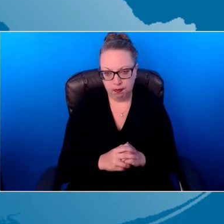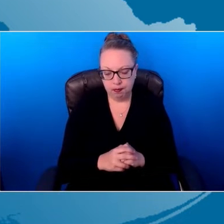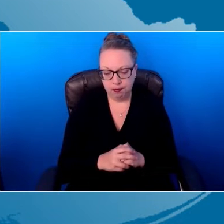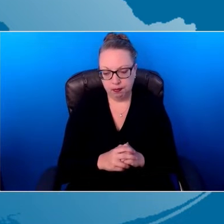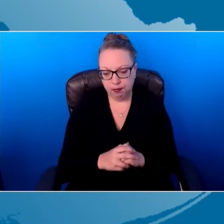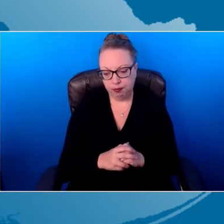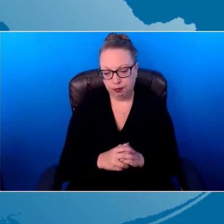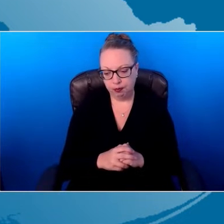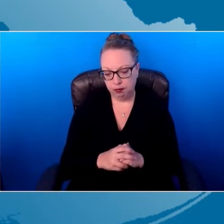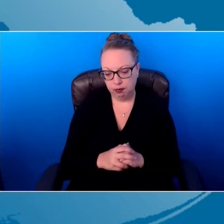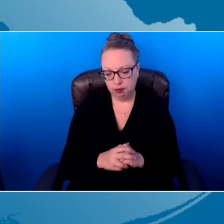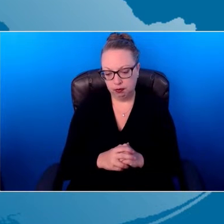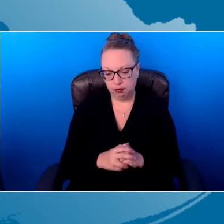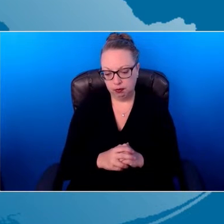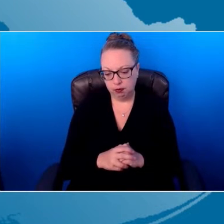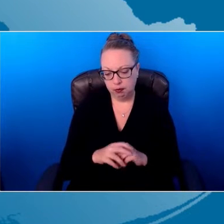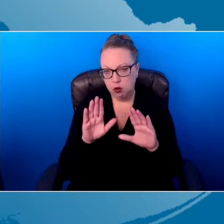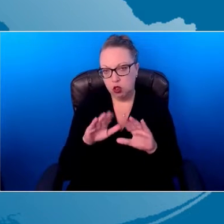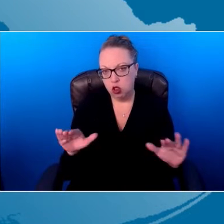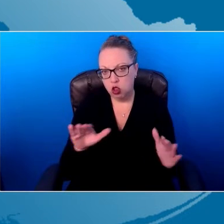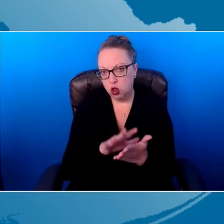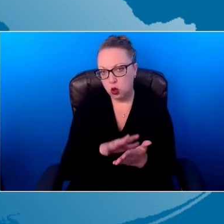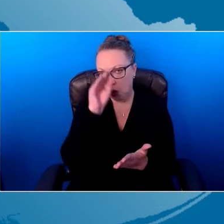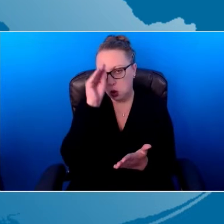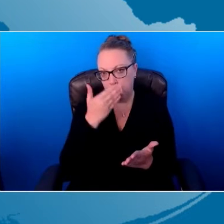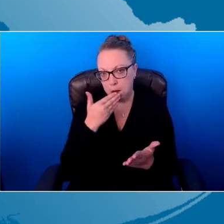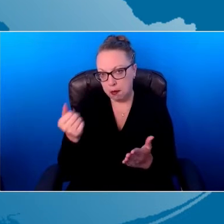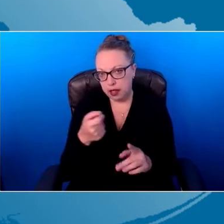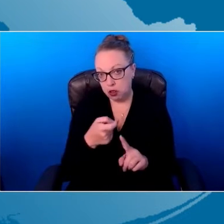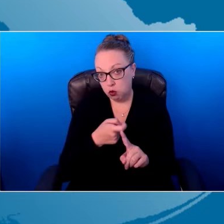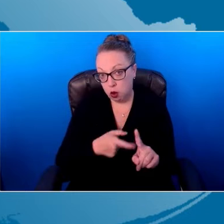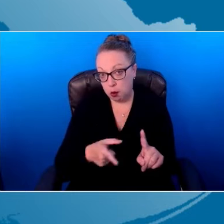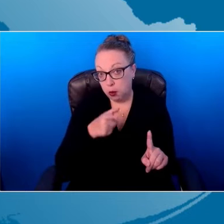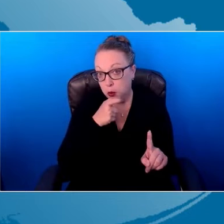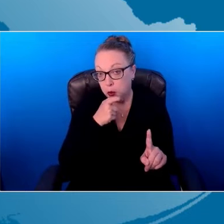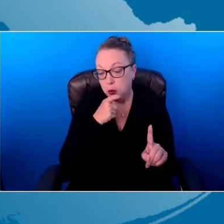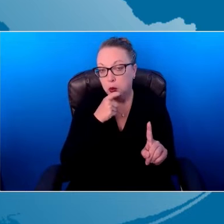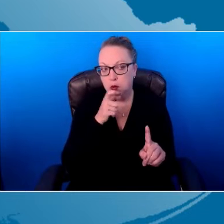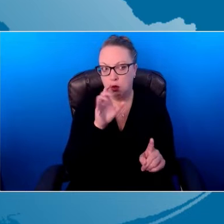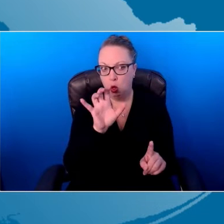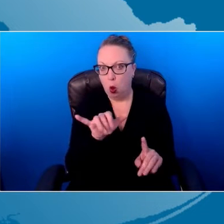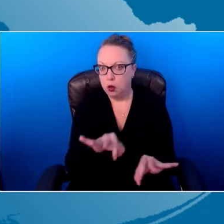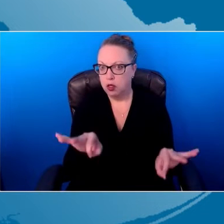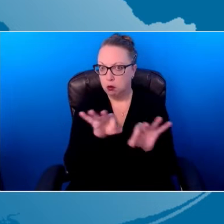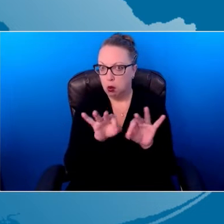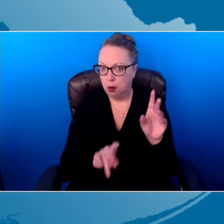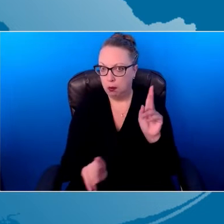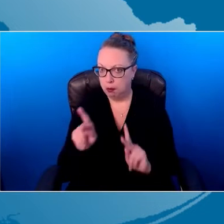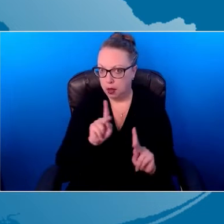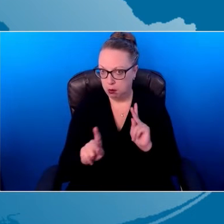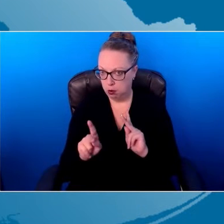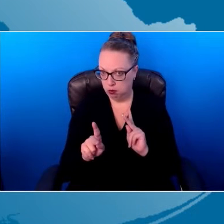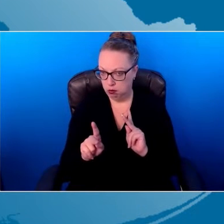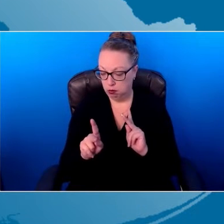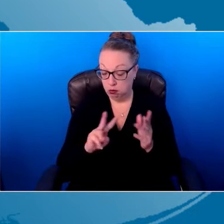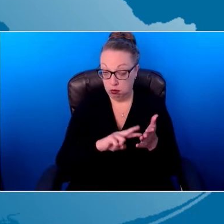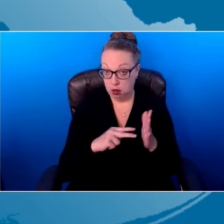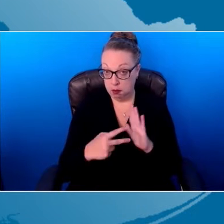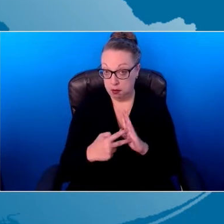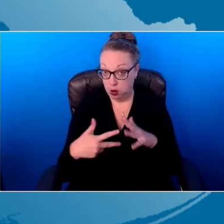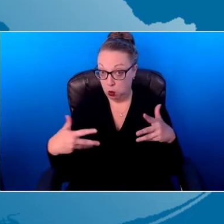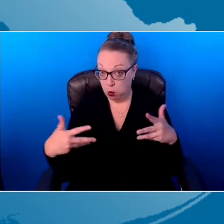from those important people in their daily routines, we know that caregiver implemented intervention works.